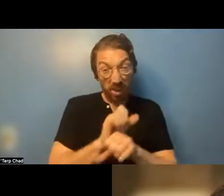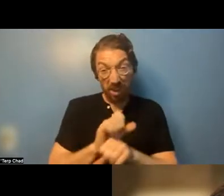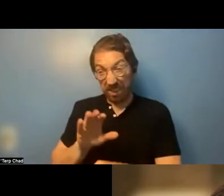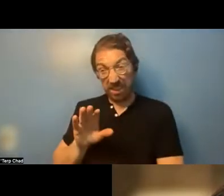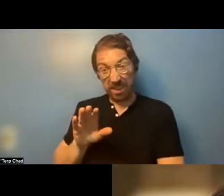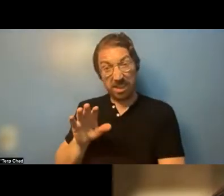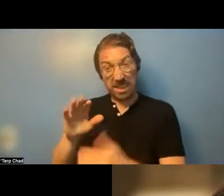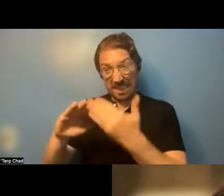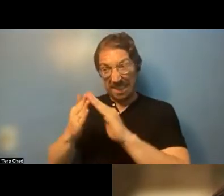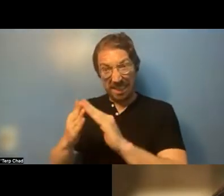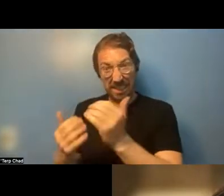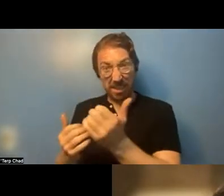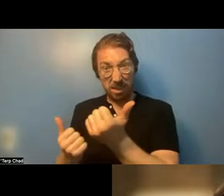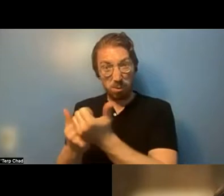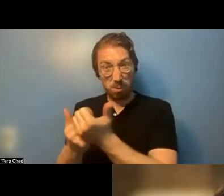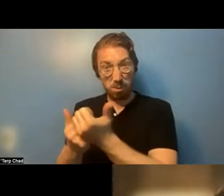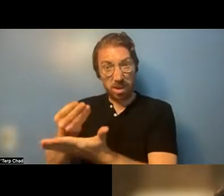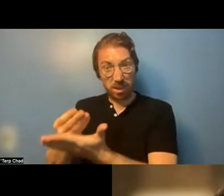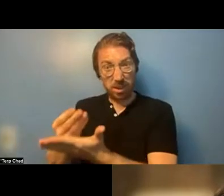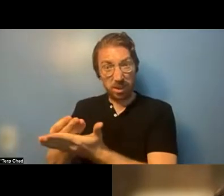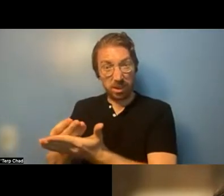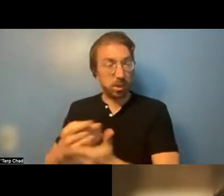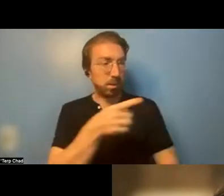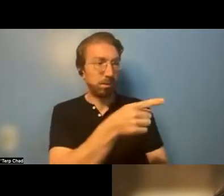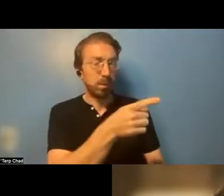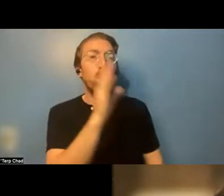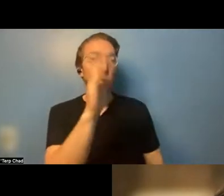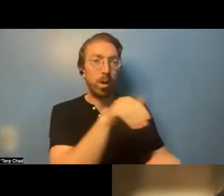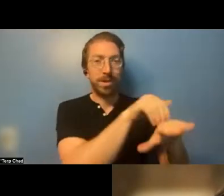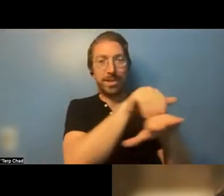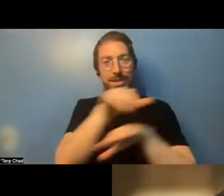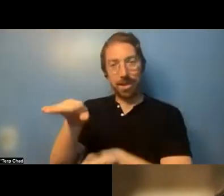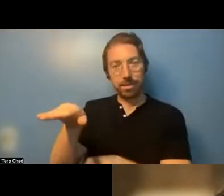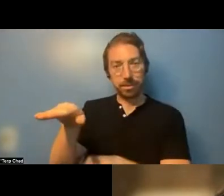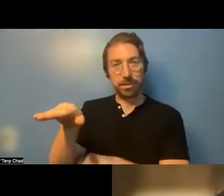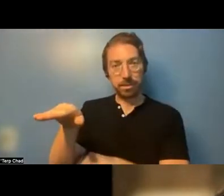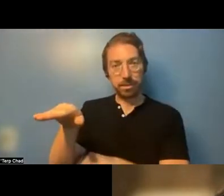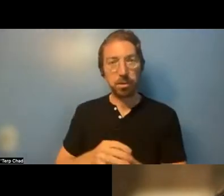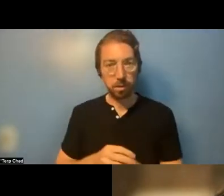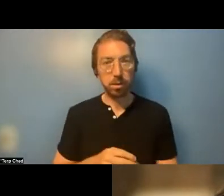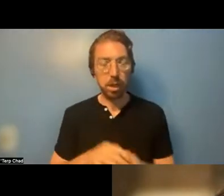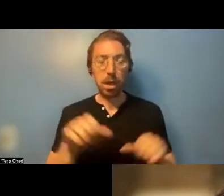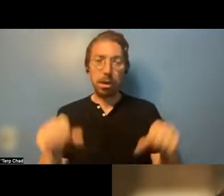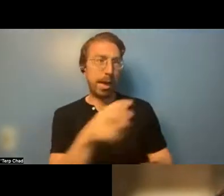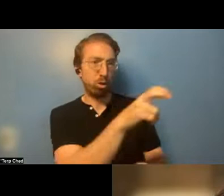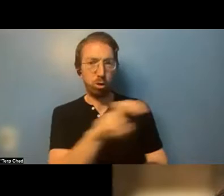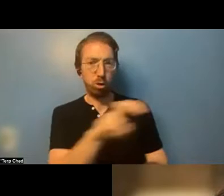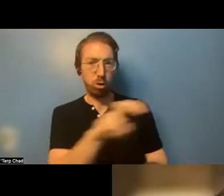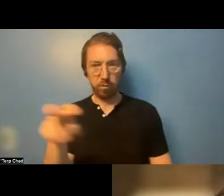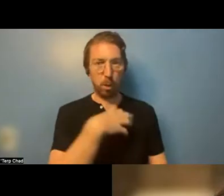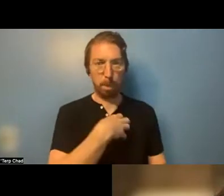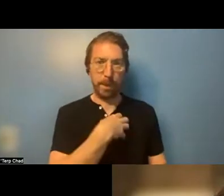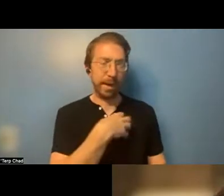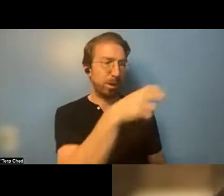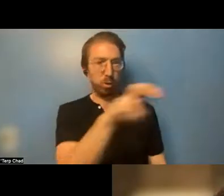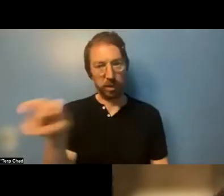is funded by the city. So they do have a process in place to transfer the complaint to